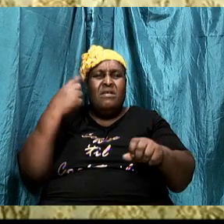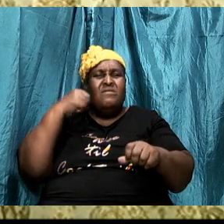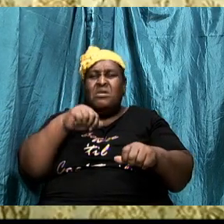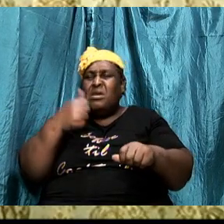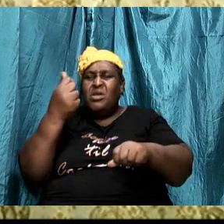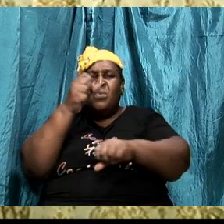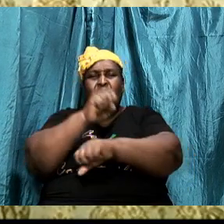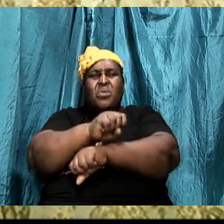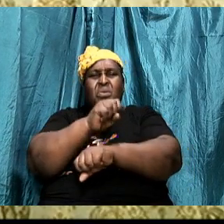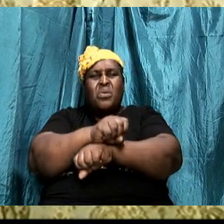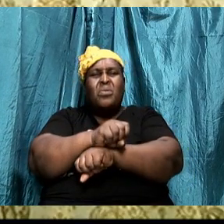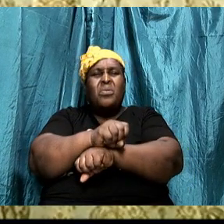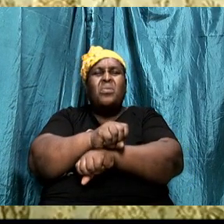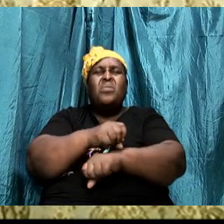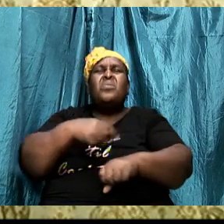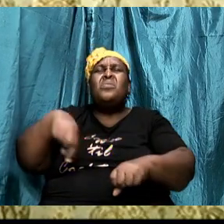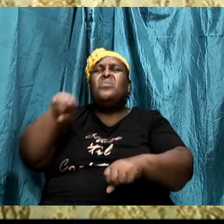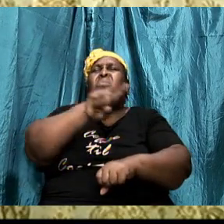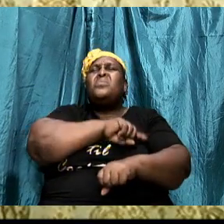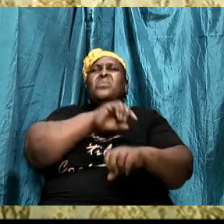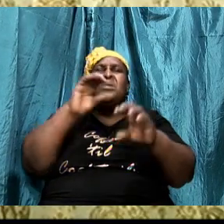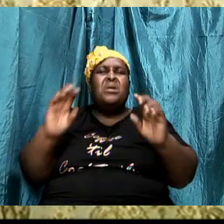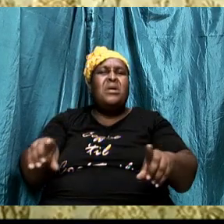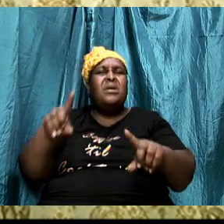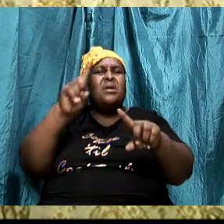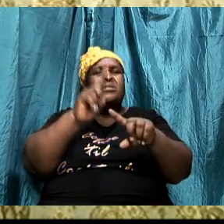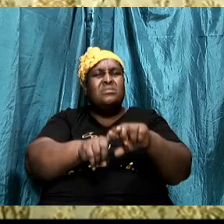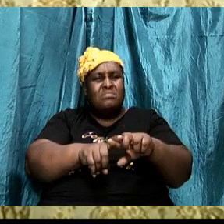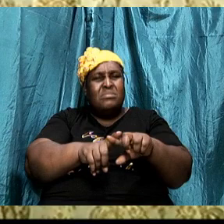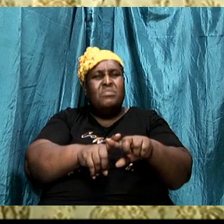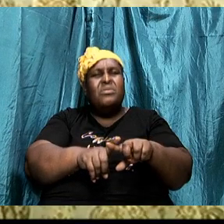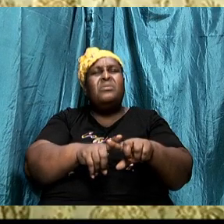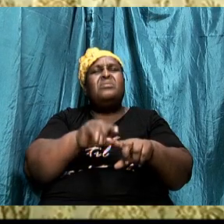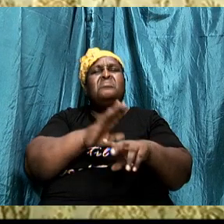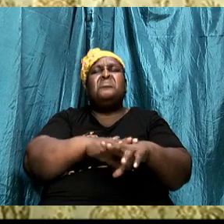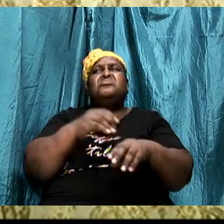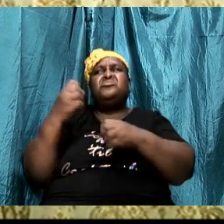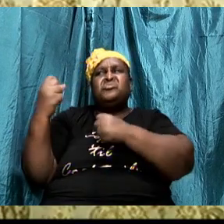Lord and be victorious in any battle.